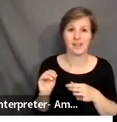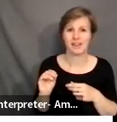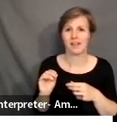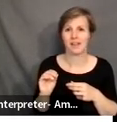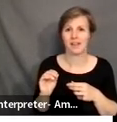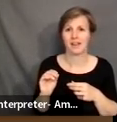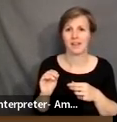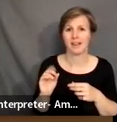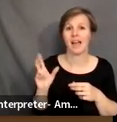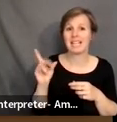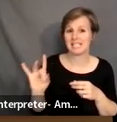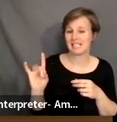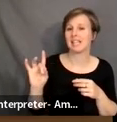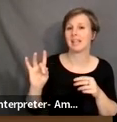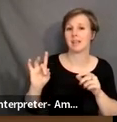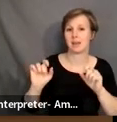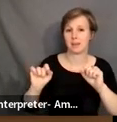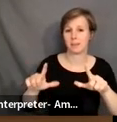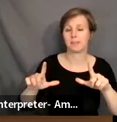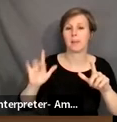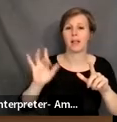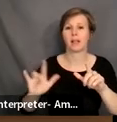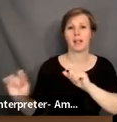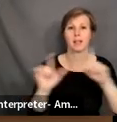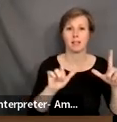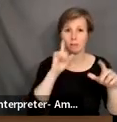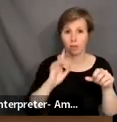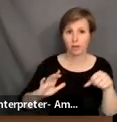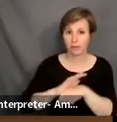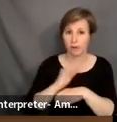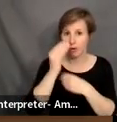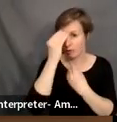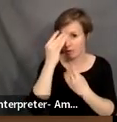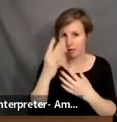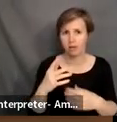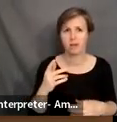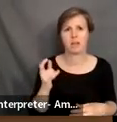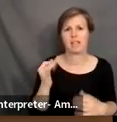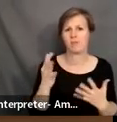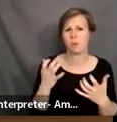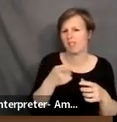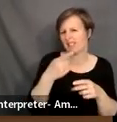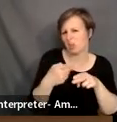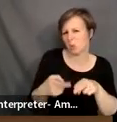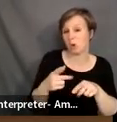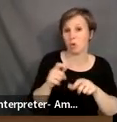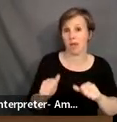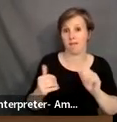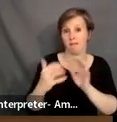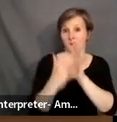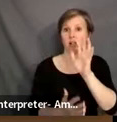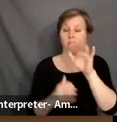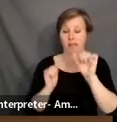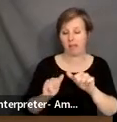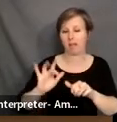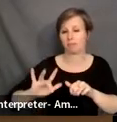a link to their full bios in the chat if you would like to take a look at their complete bios. Those are just the short ones. What we're going to do